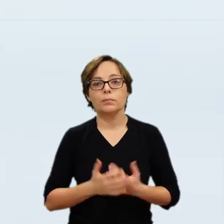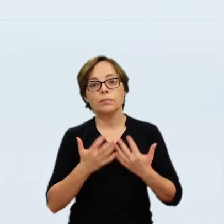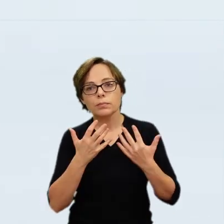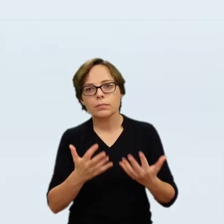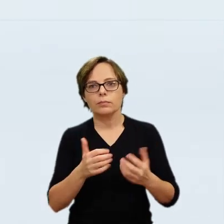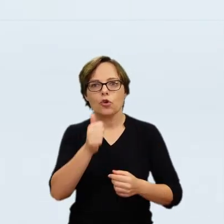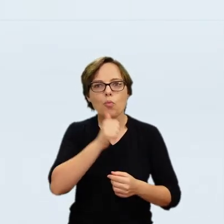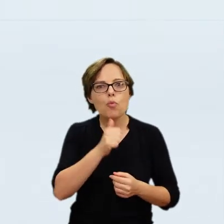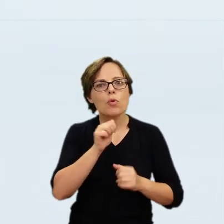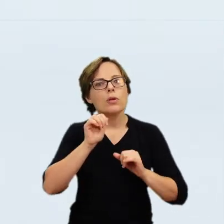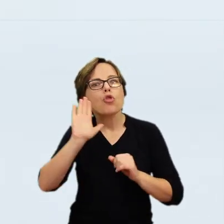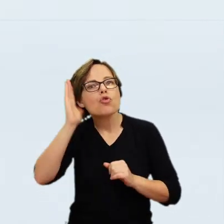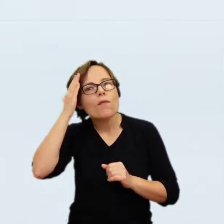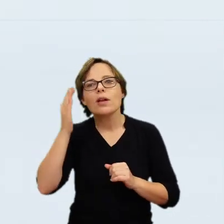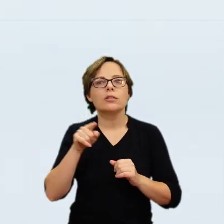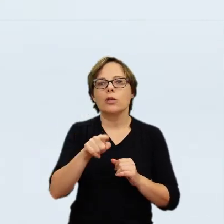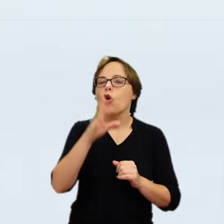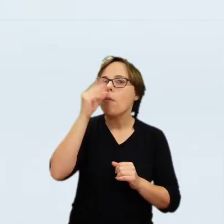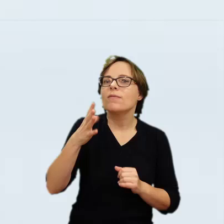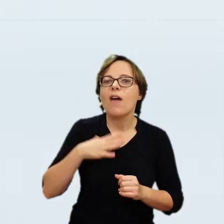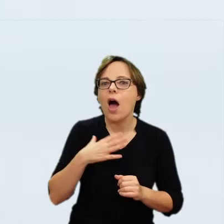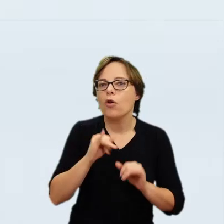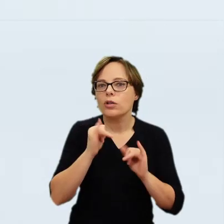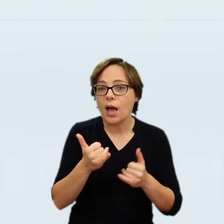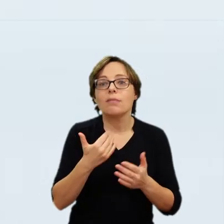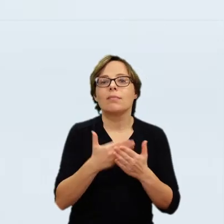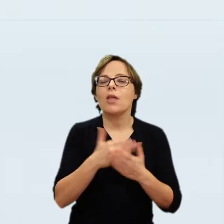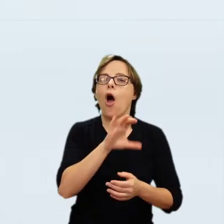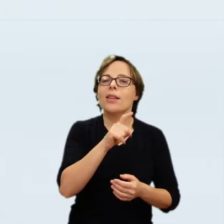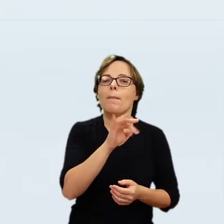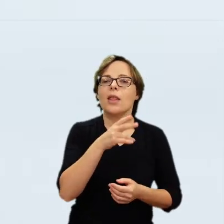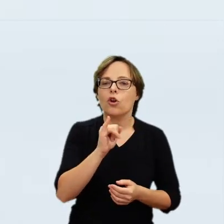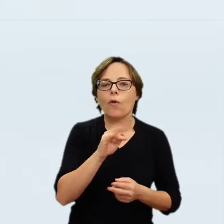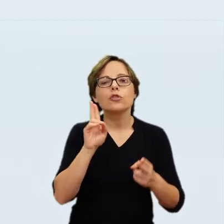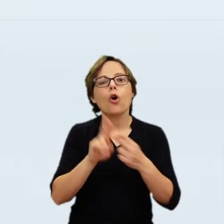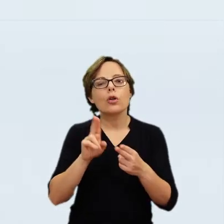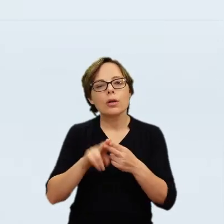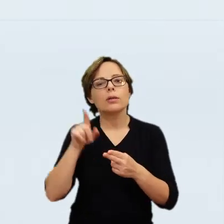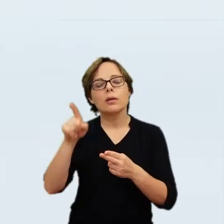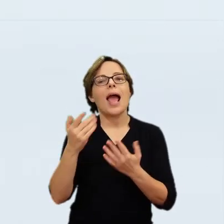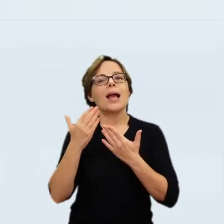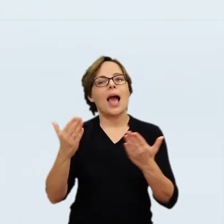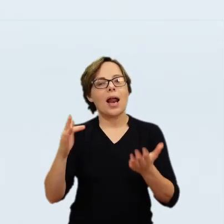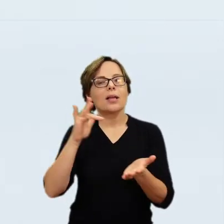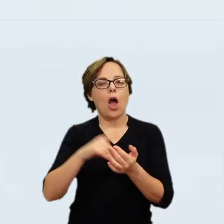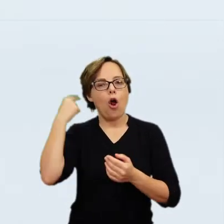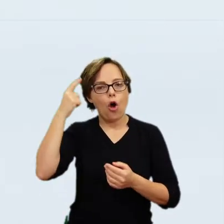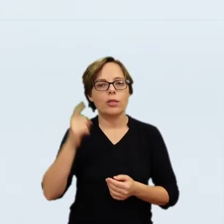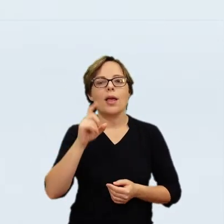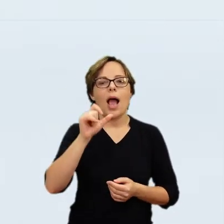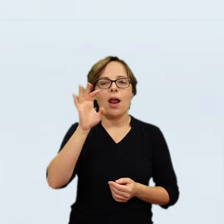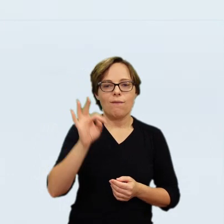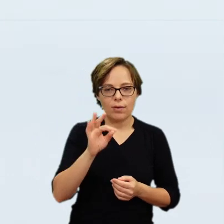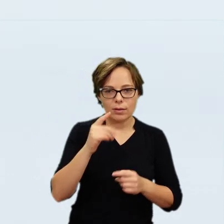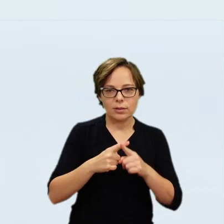in the Gothic revival style. The Polish rider was moved to Gzików, where it remained more or less uninterruptedly